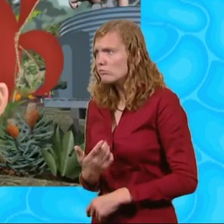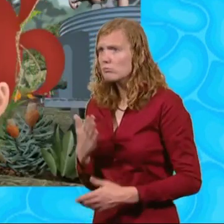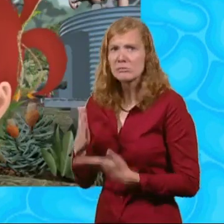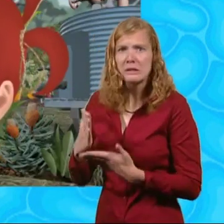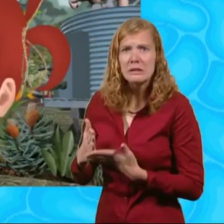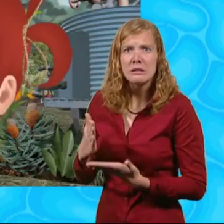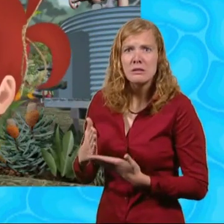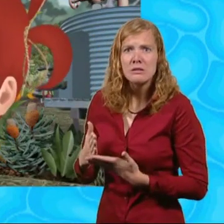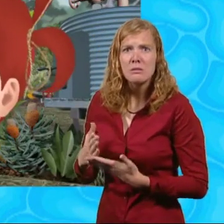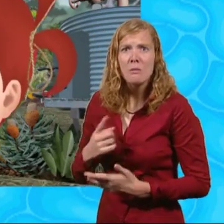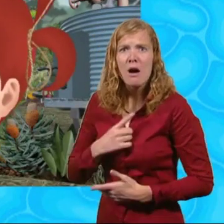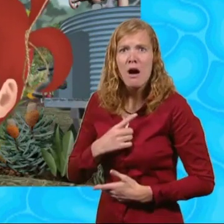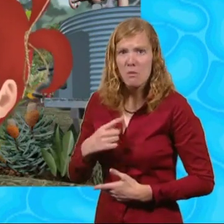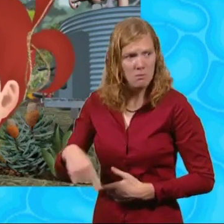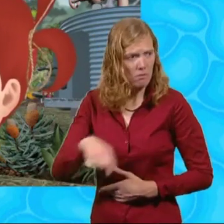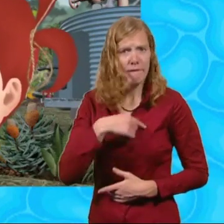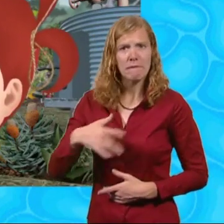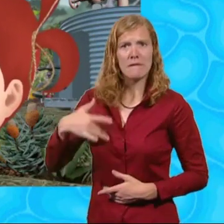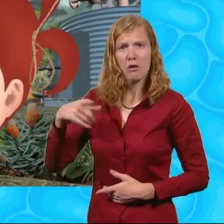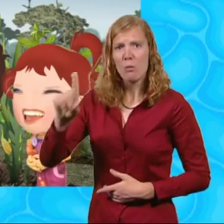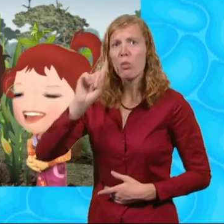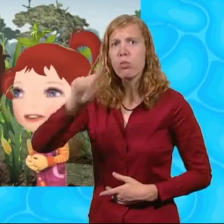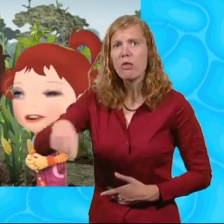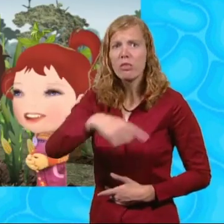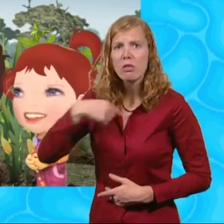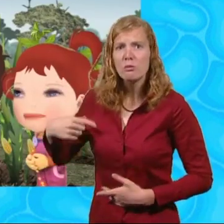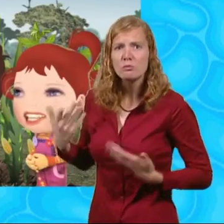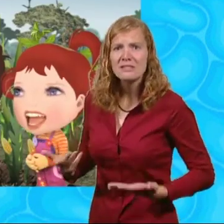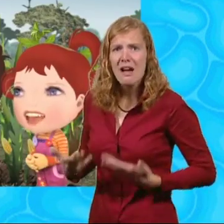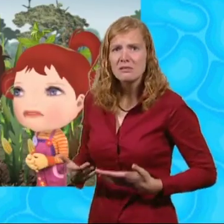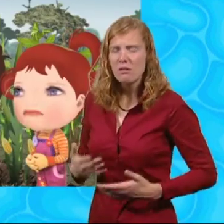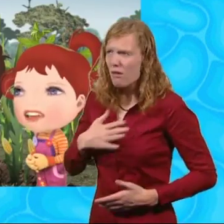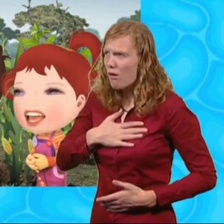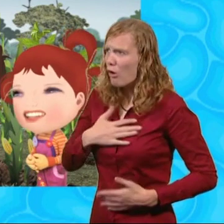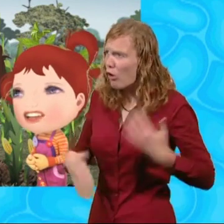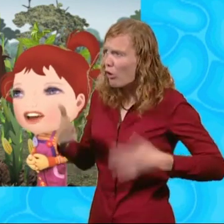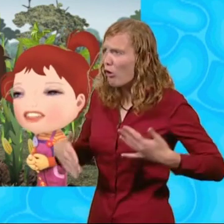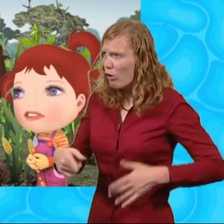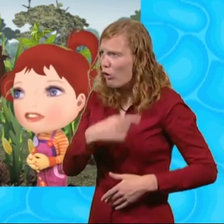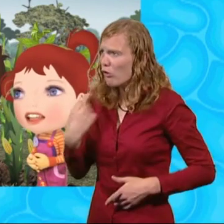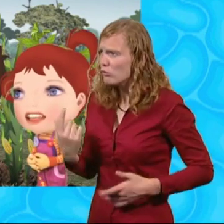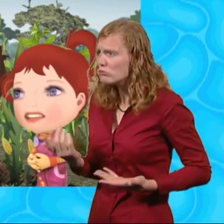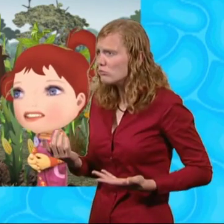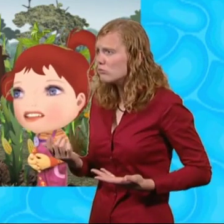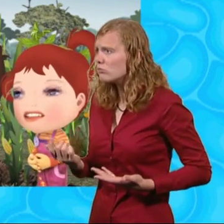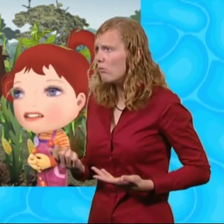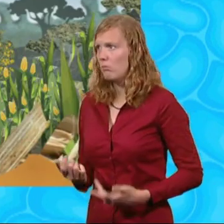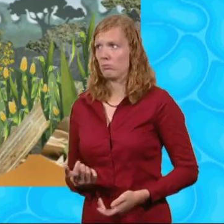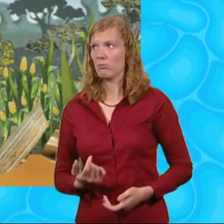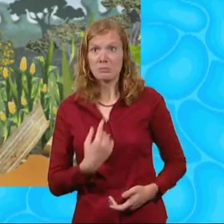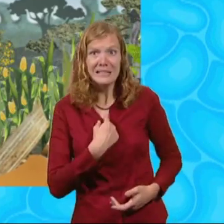Grubby? Some people feel like you've been ignoring them today. And it's hurt their feelings.